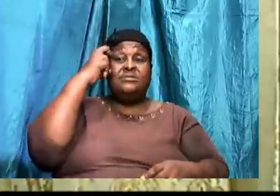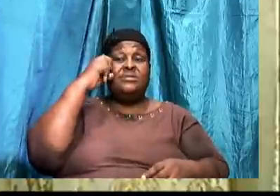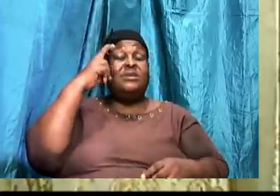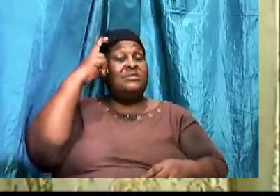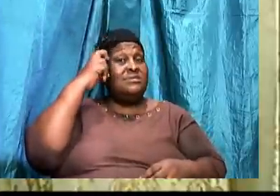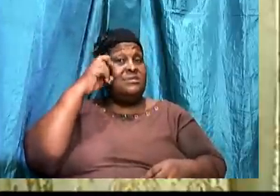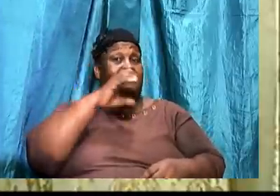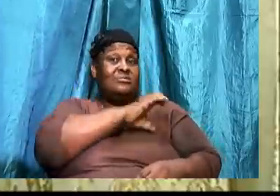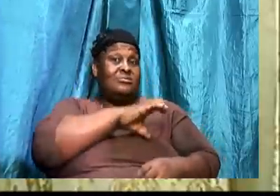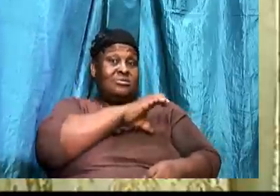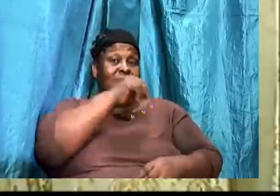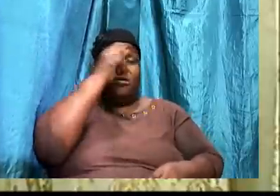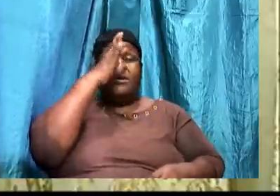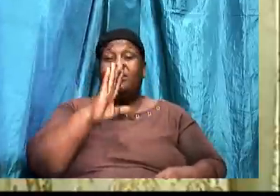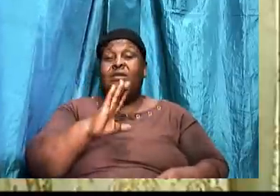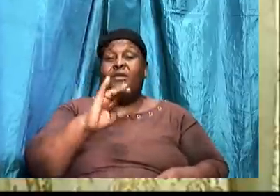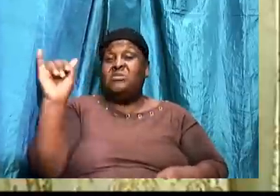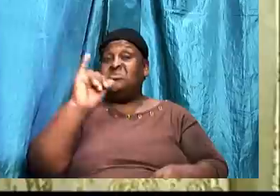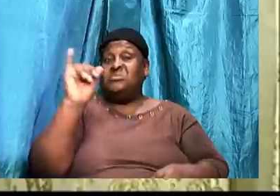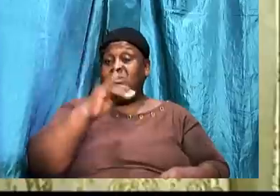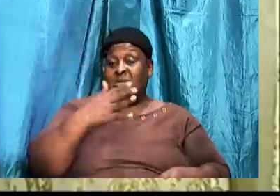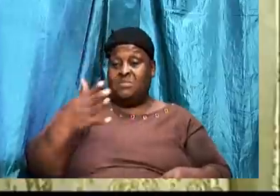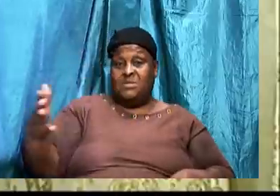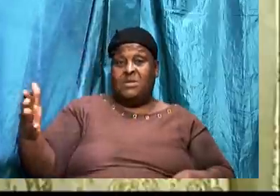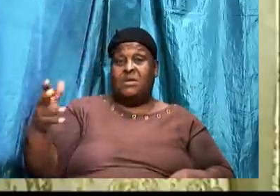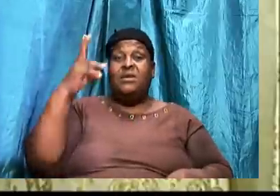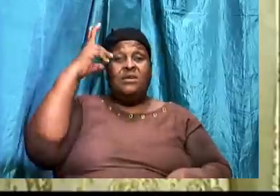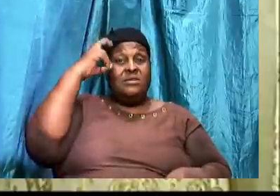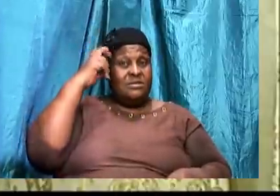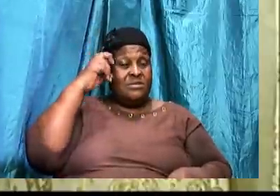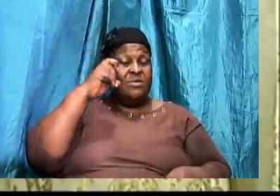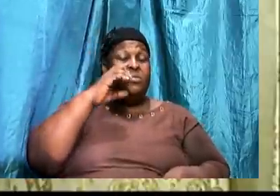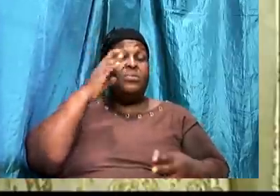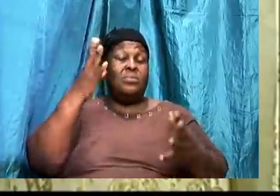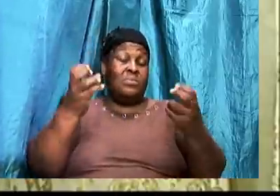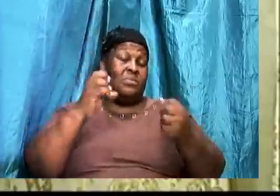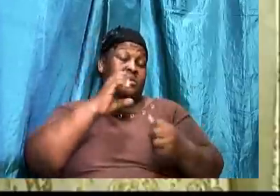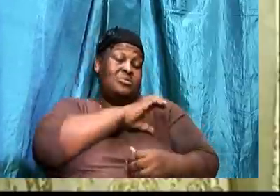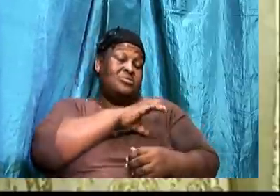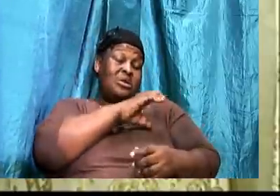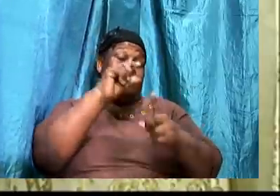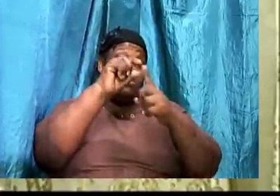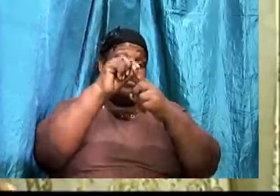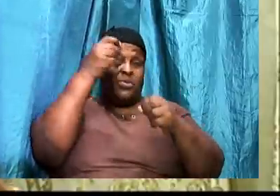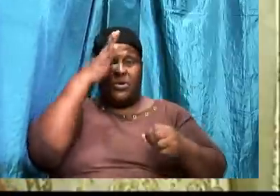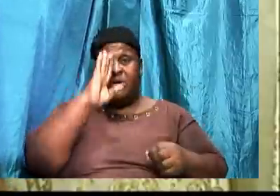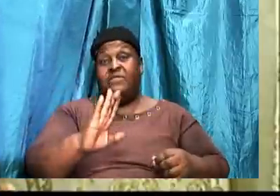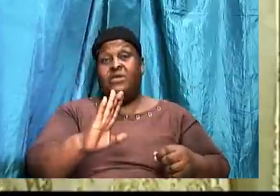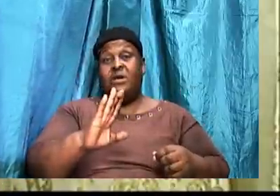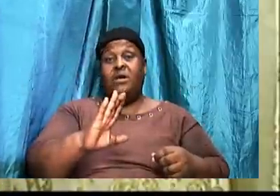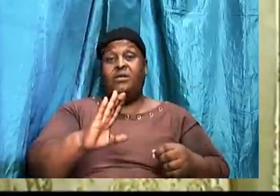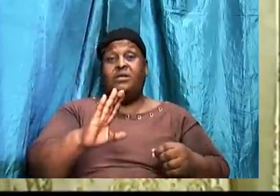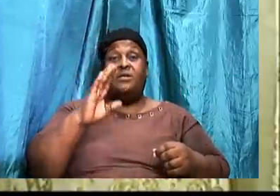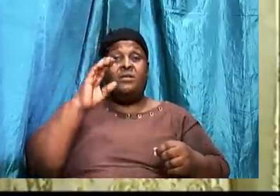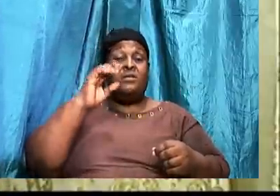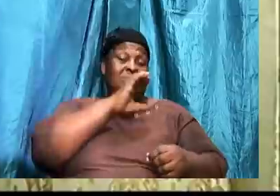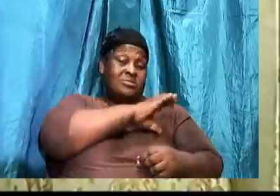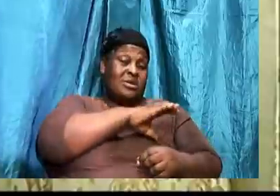And it is the same thing. That he will have you to do. Challenge the word of God. Challenge the established.